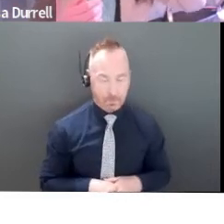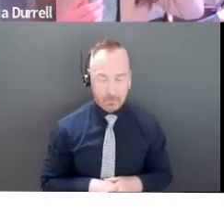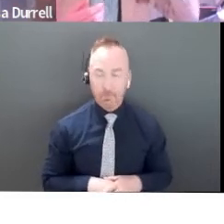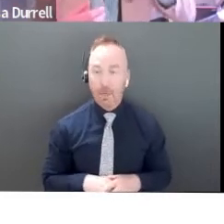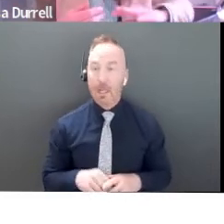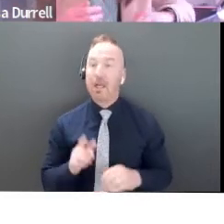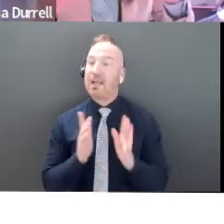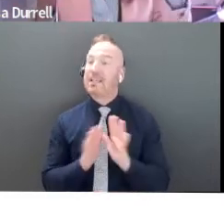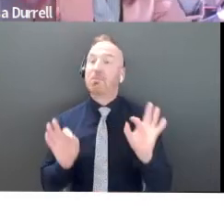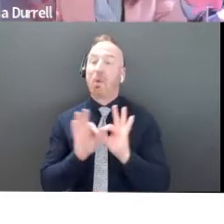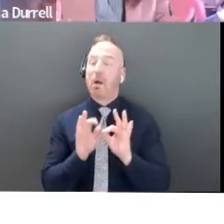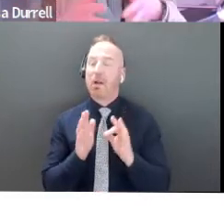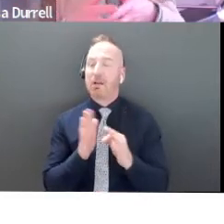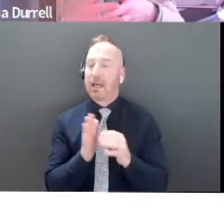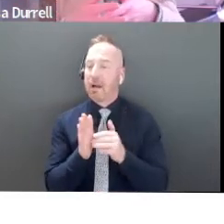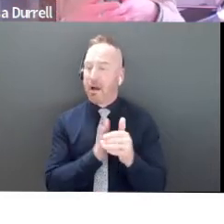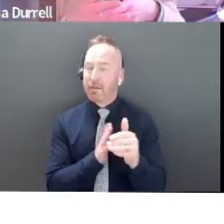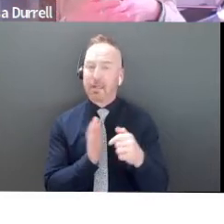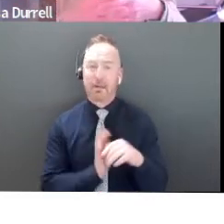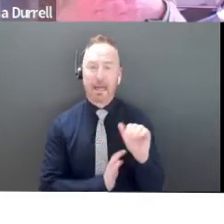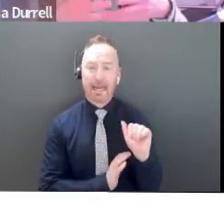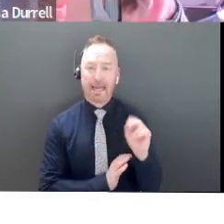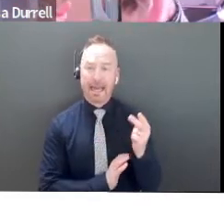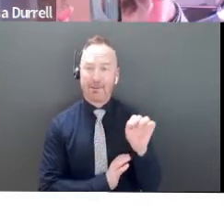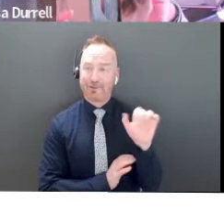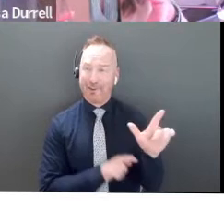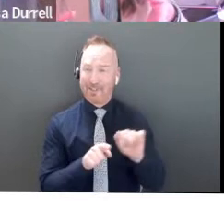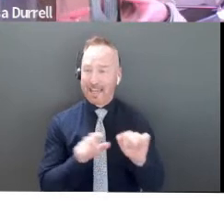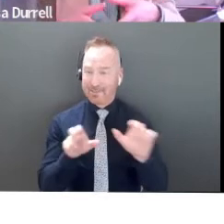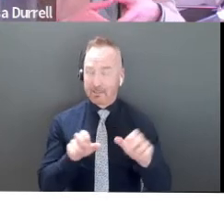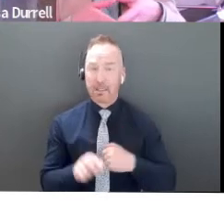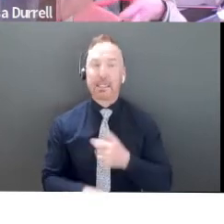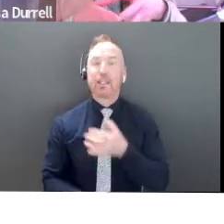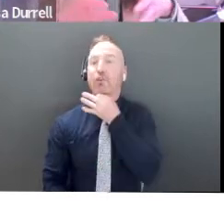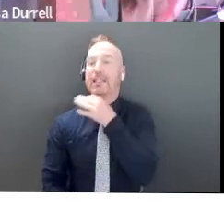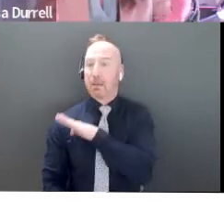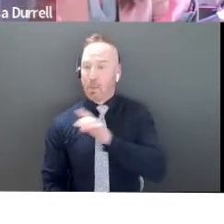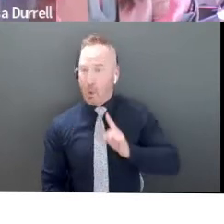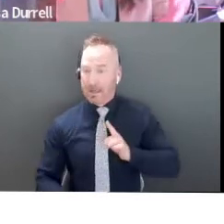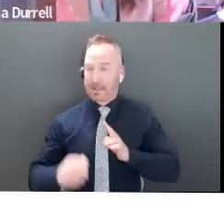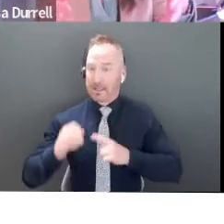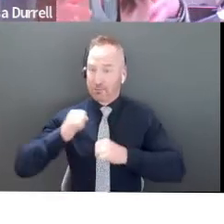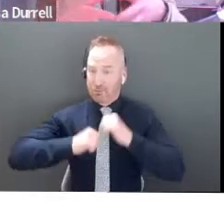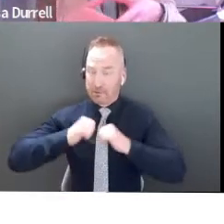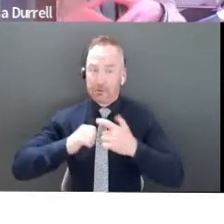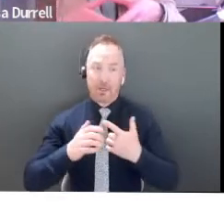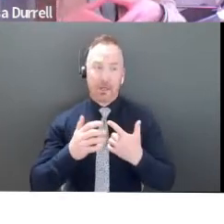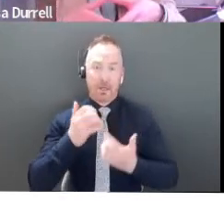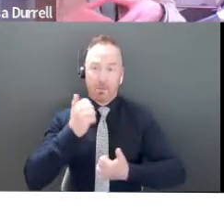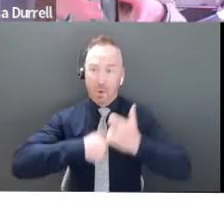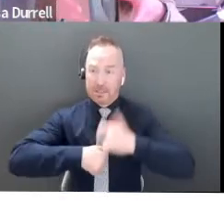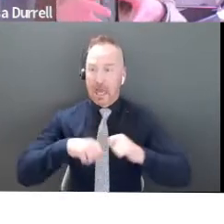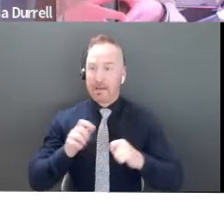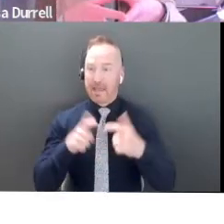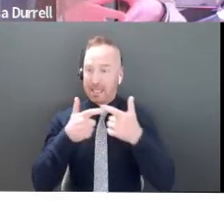much of the time, if the angels are investing, they're wondering if there's a board structure, because the bigger the check, the more likely they're going to want to